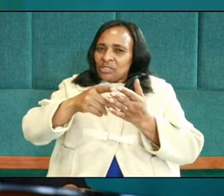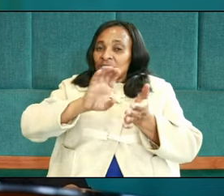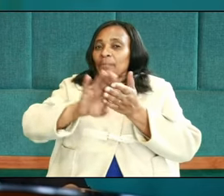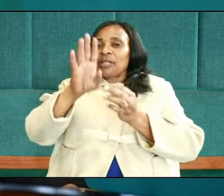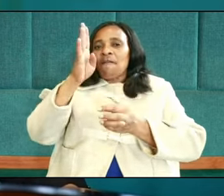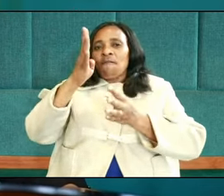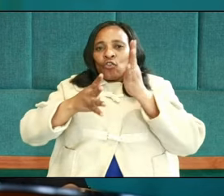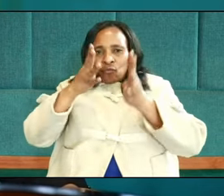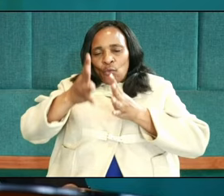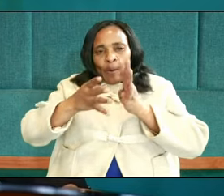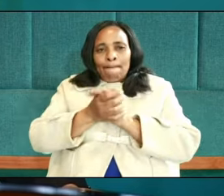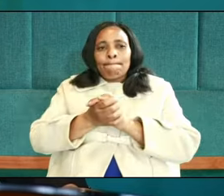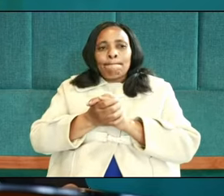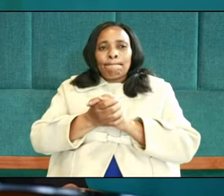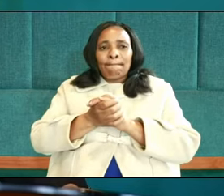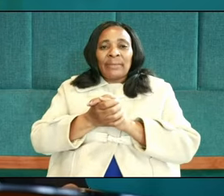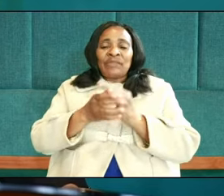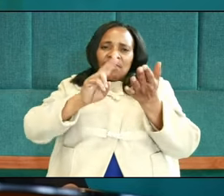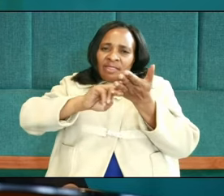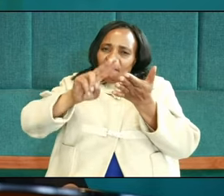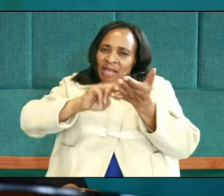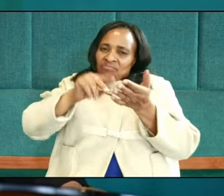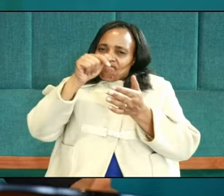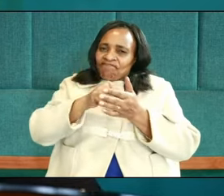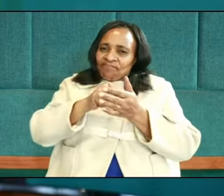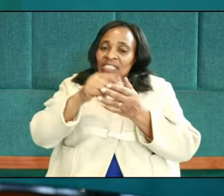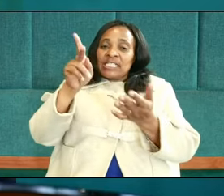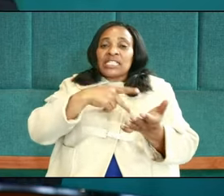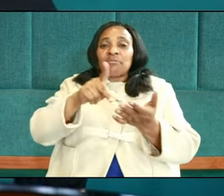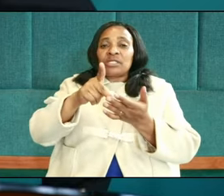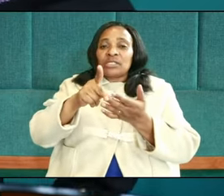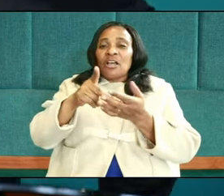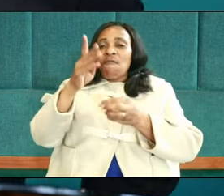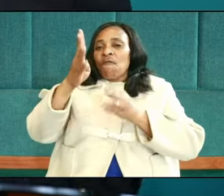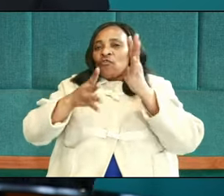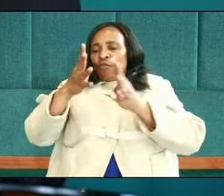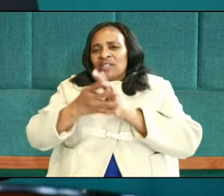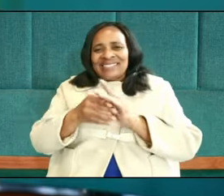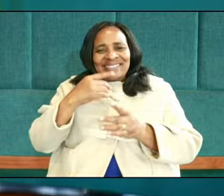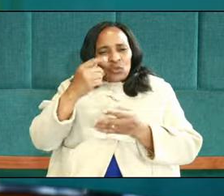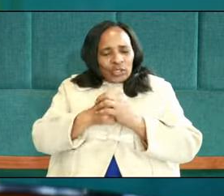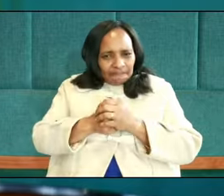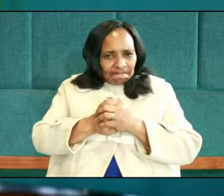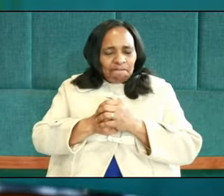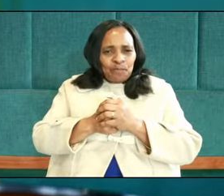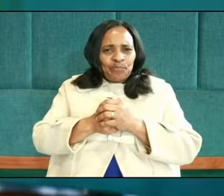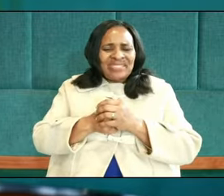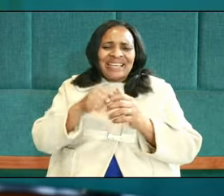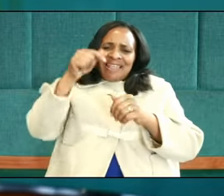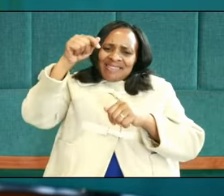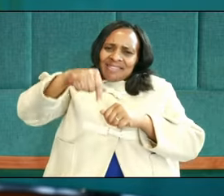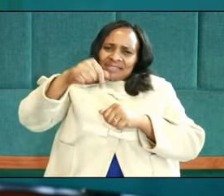the text of Psalm 44 says that it was